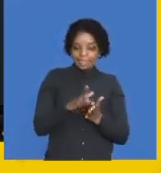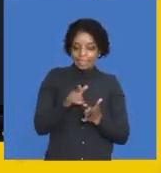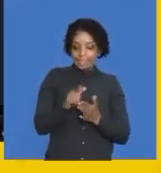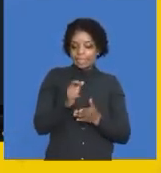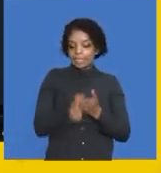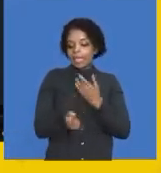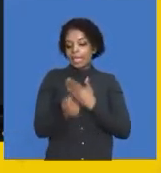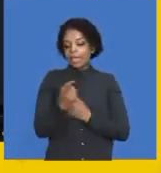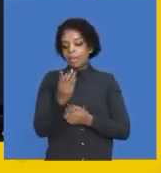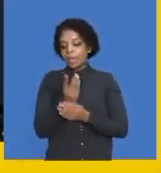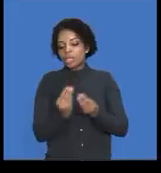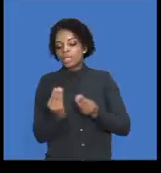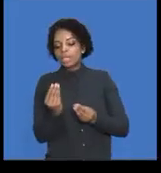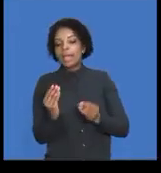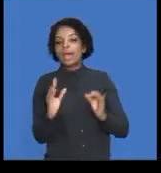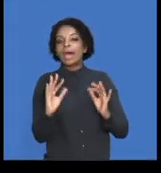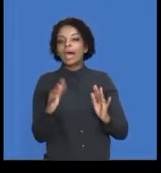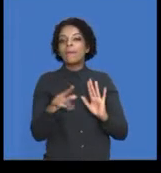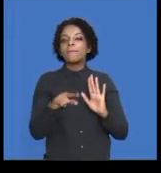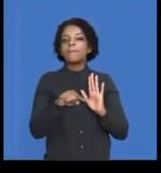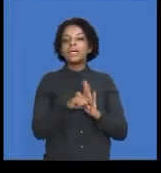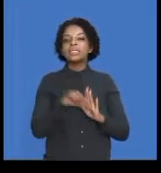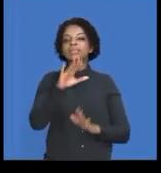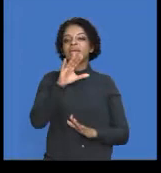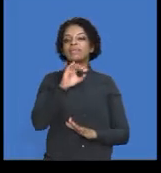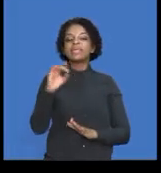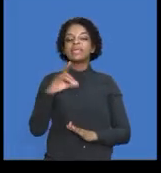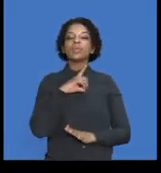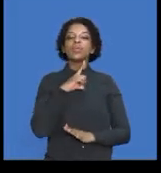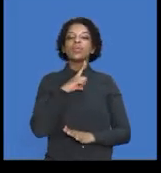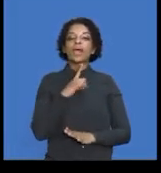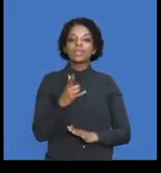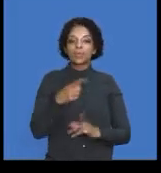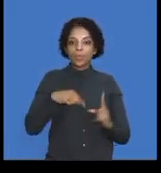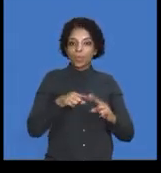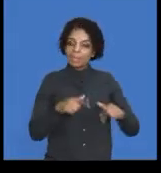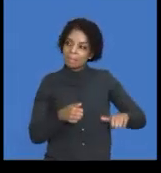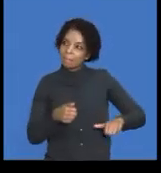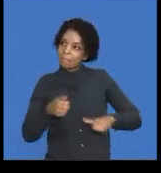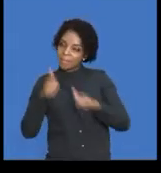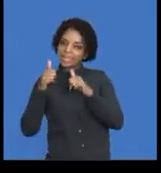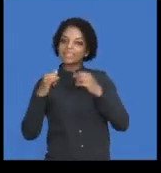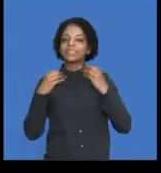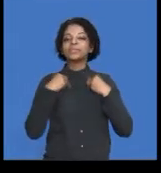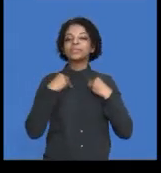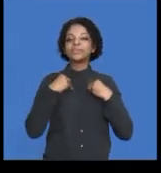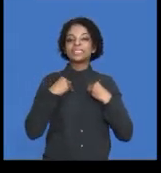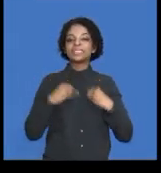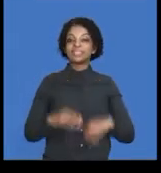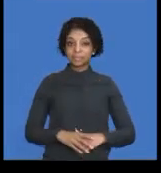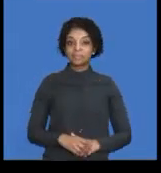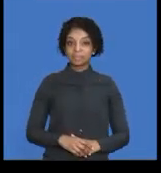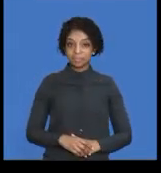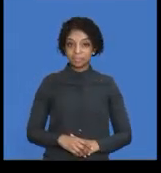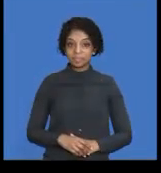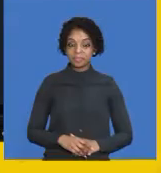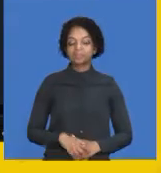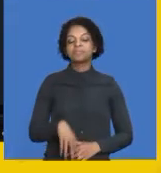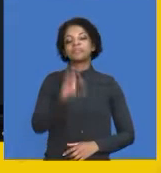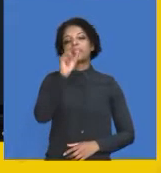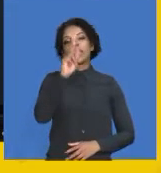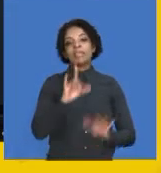how do we do it? By saying minus 500. Why? Because there was a return of goods. Got it? Great.